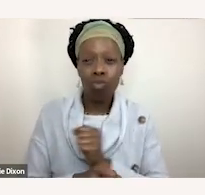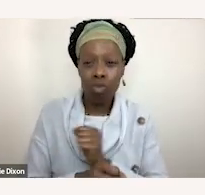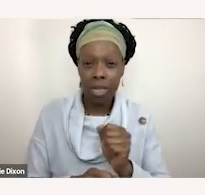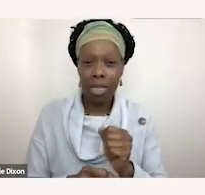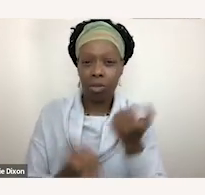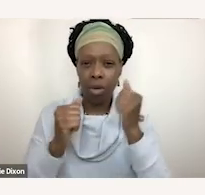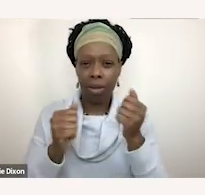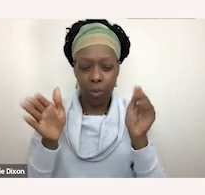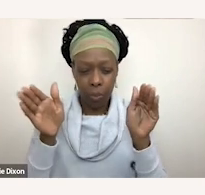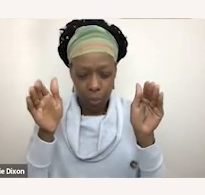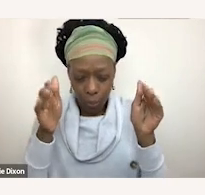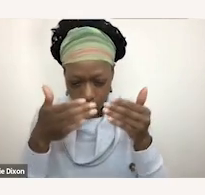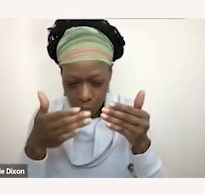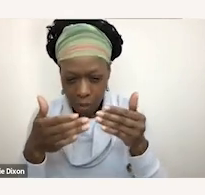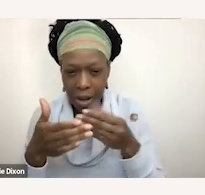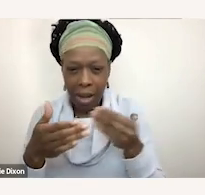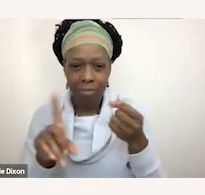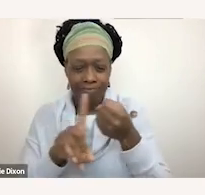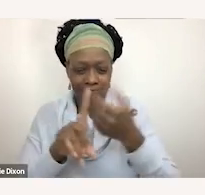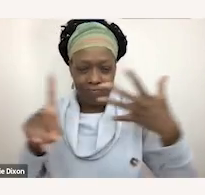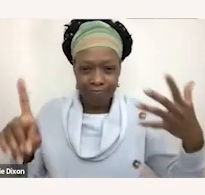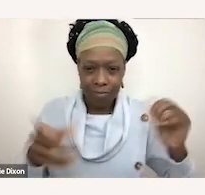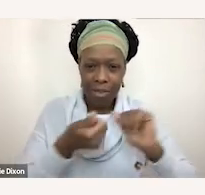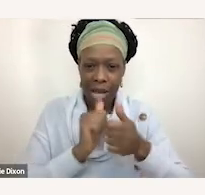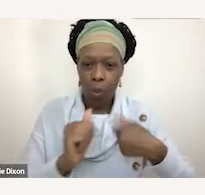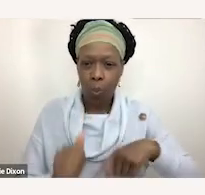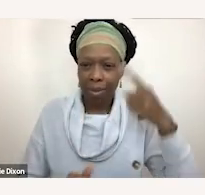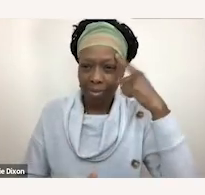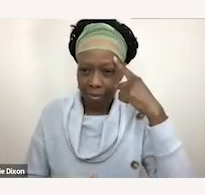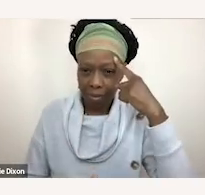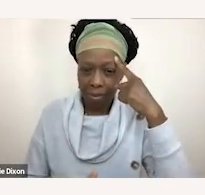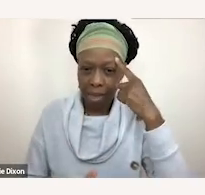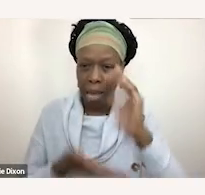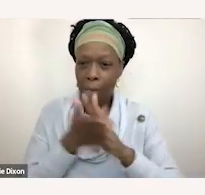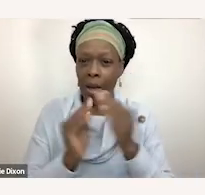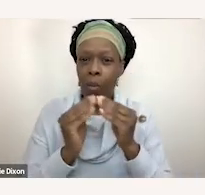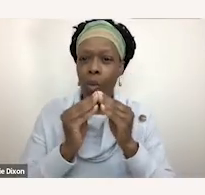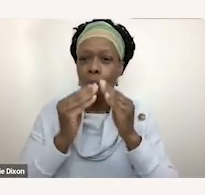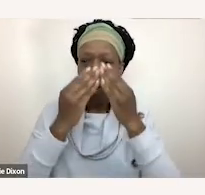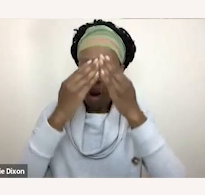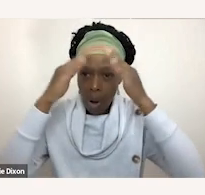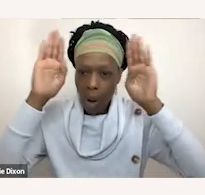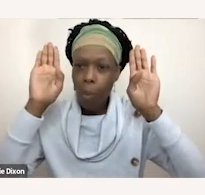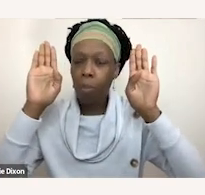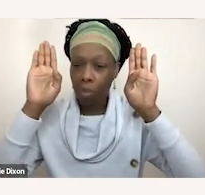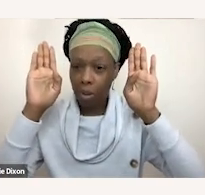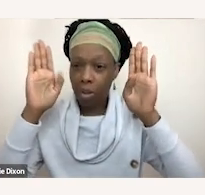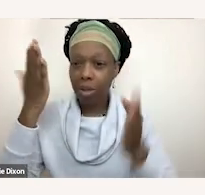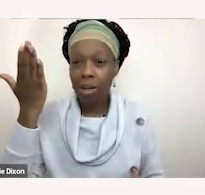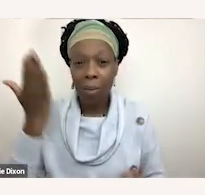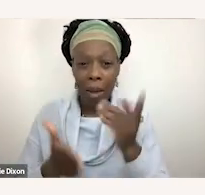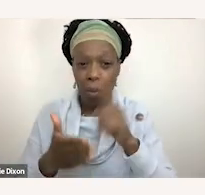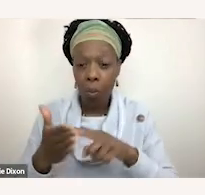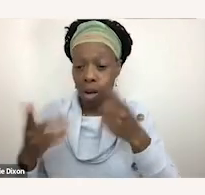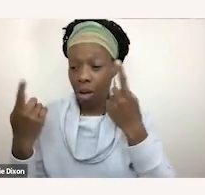how we're thinking communication looks and being open to what works for others may not actually feel that